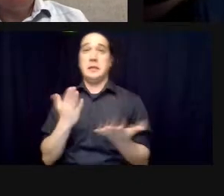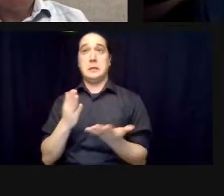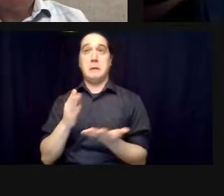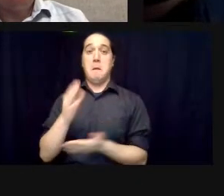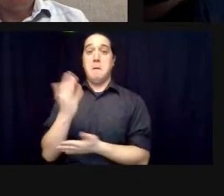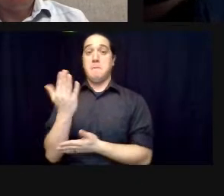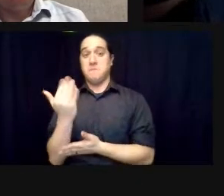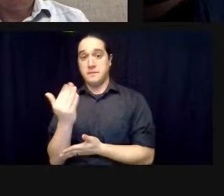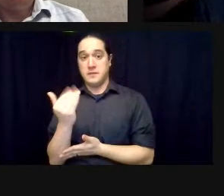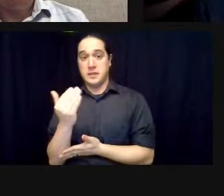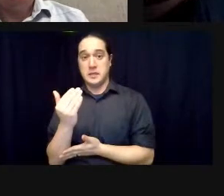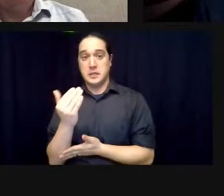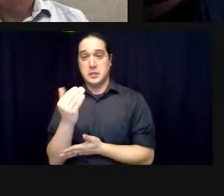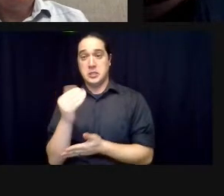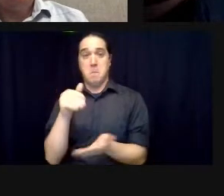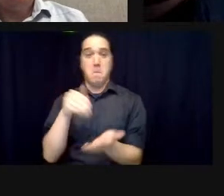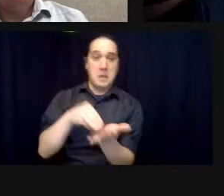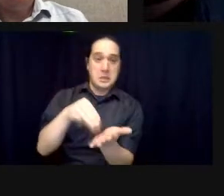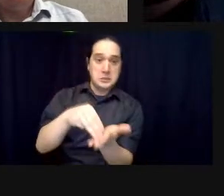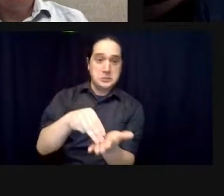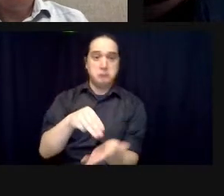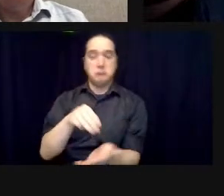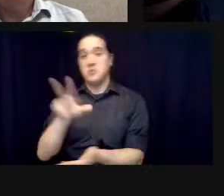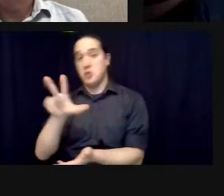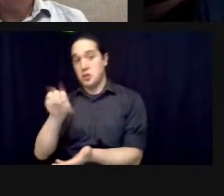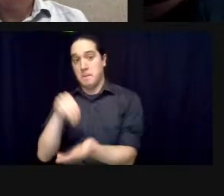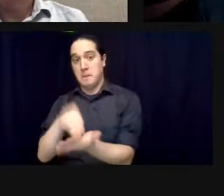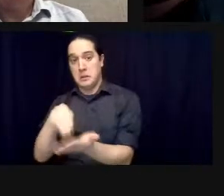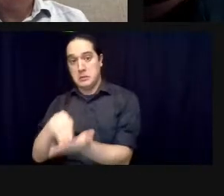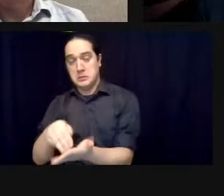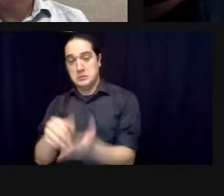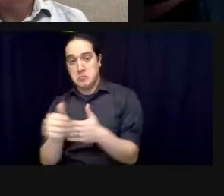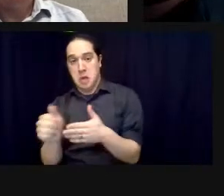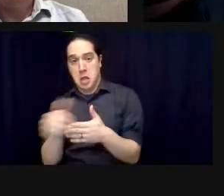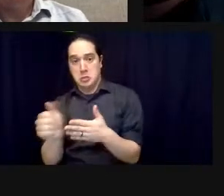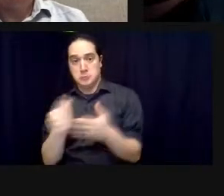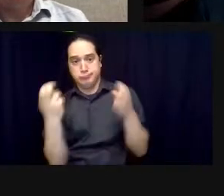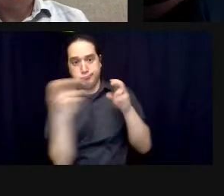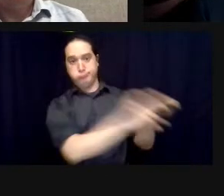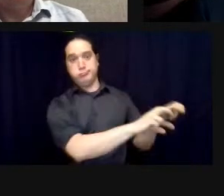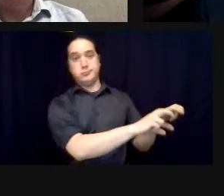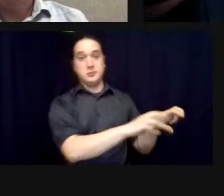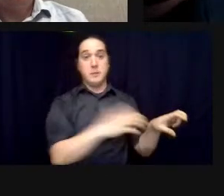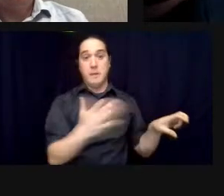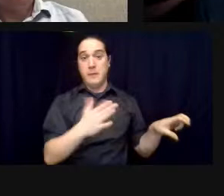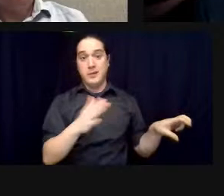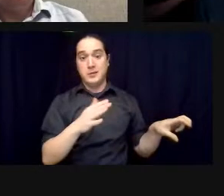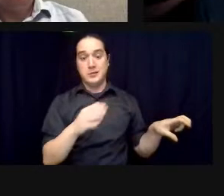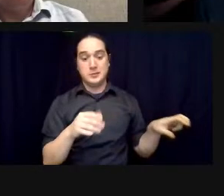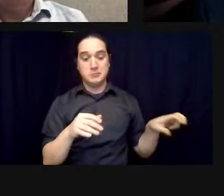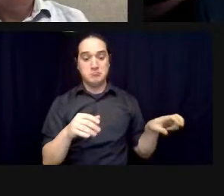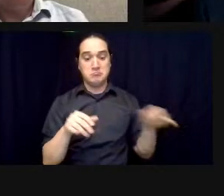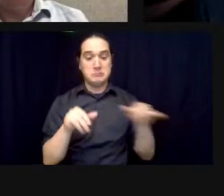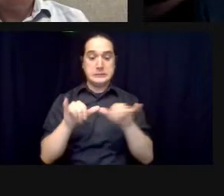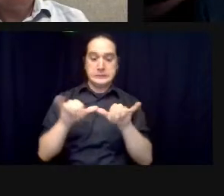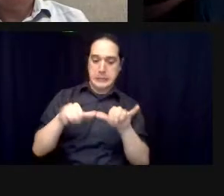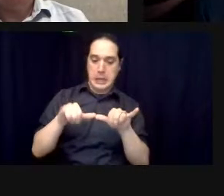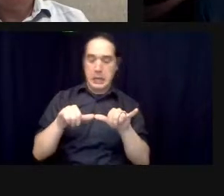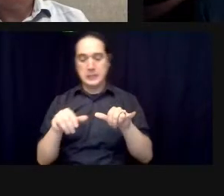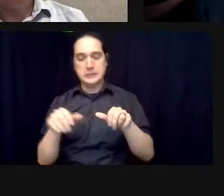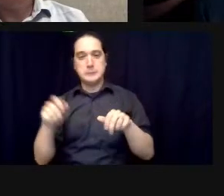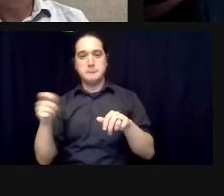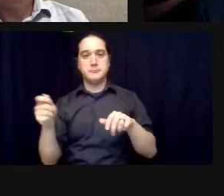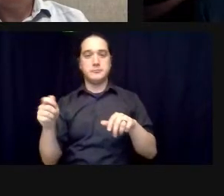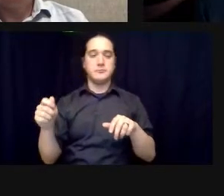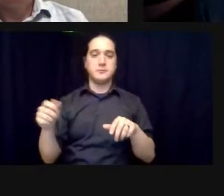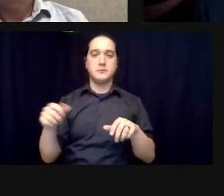and it would cover the size of the tennis court but then we learned that for example plastic doesn't is not